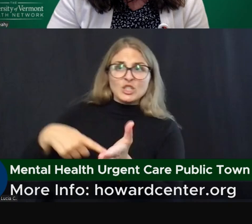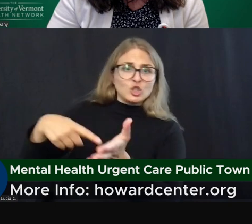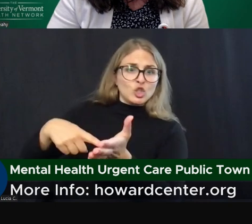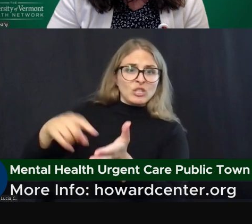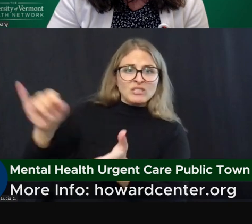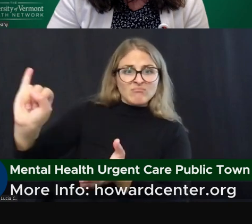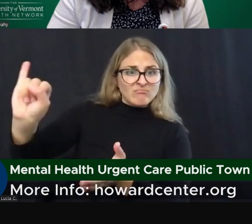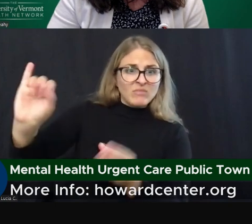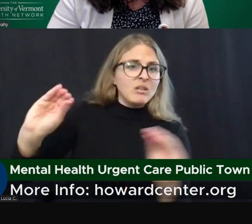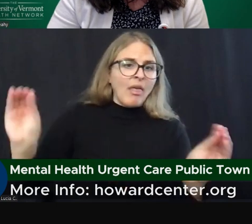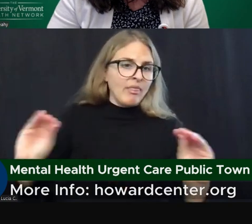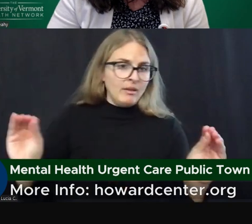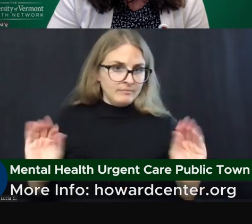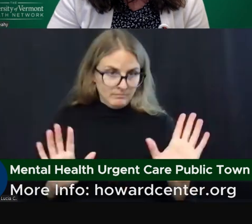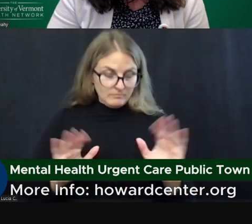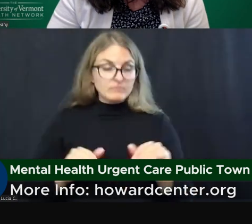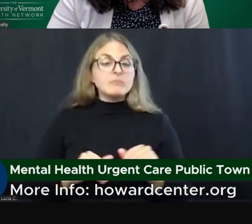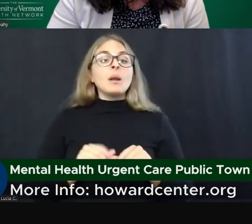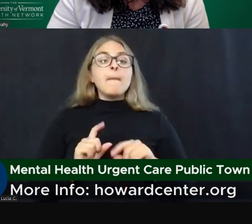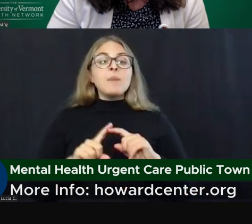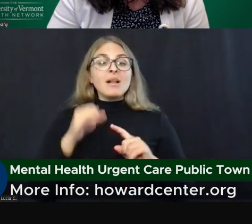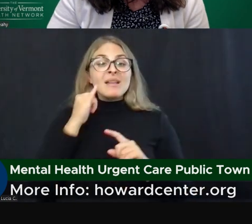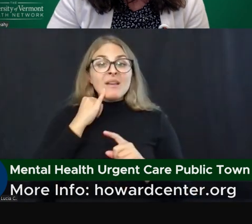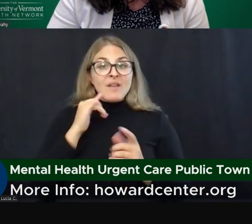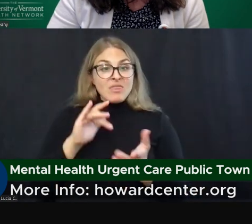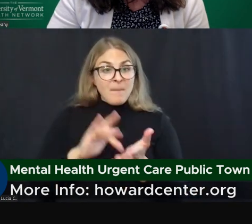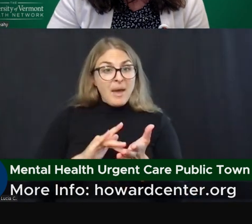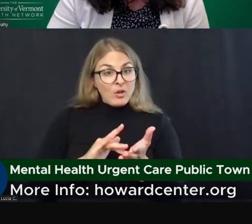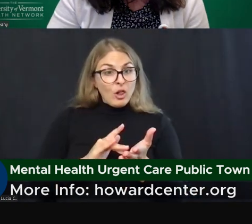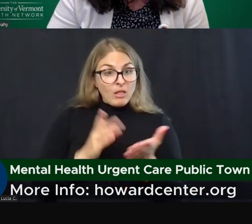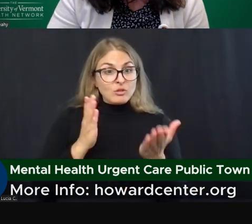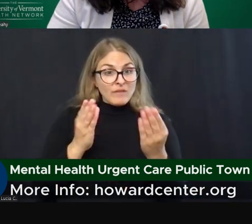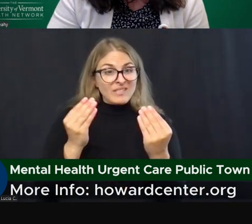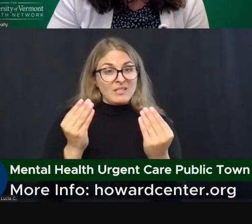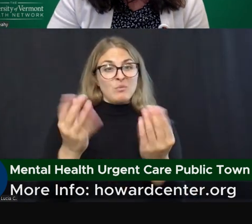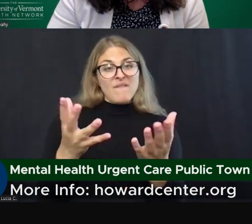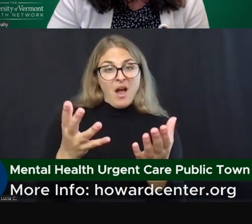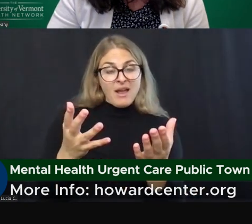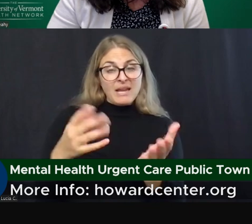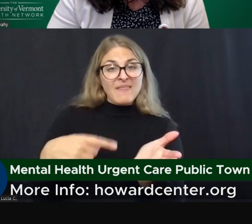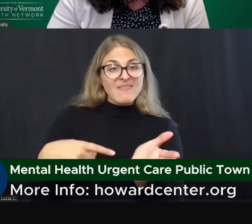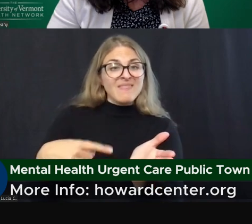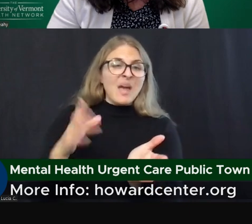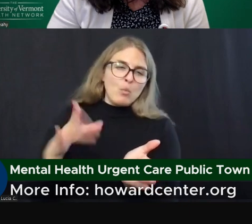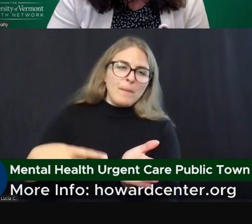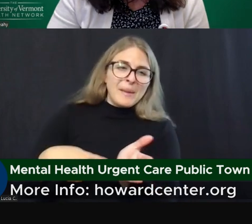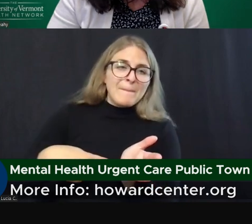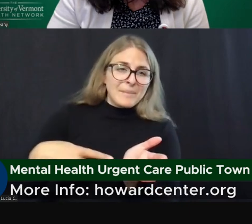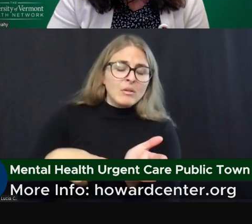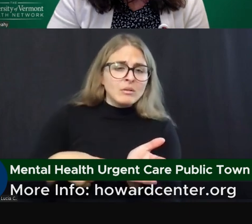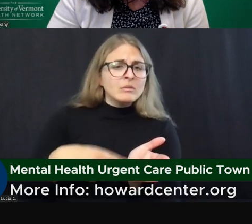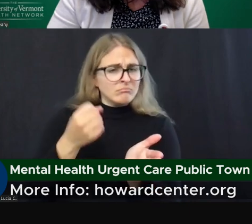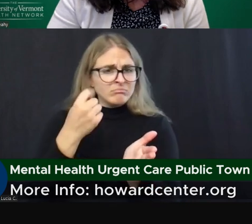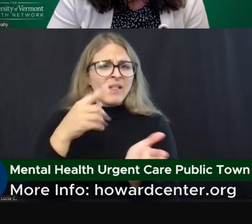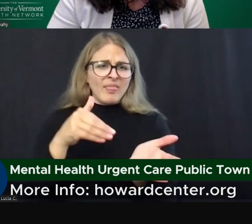will not be billed. If a medical service is provided that will need to be billed, that will be explained to the guest before the service